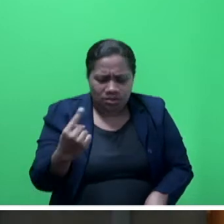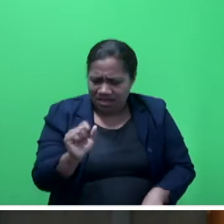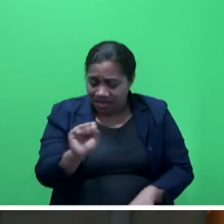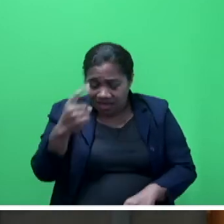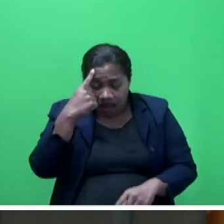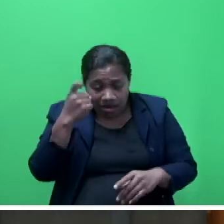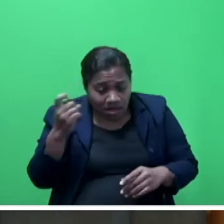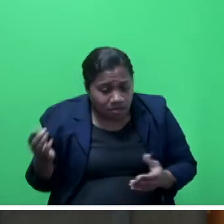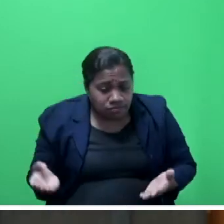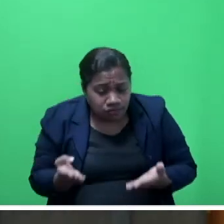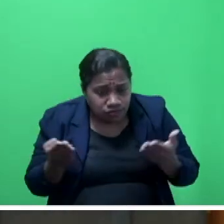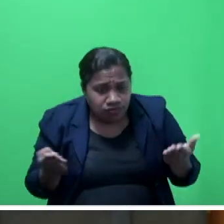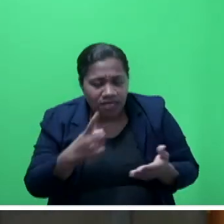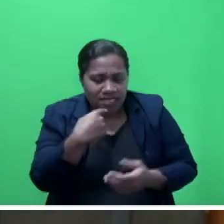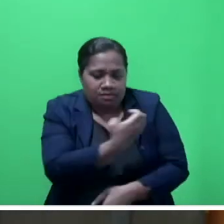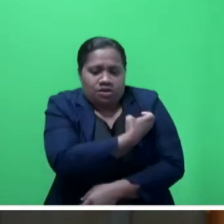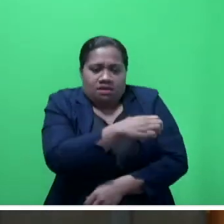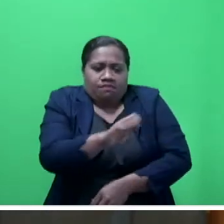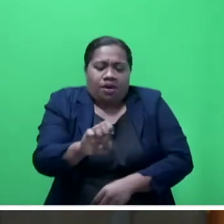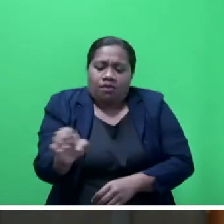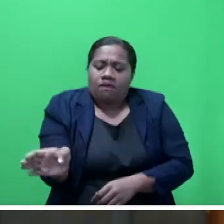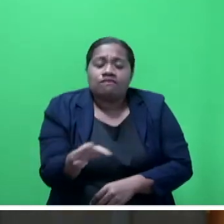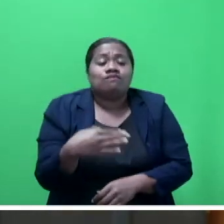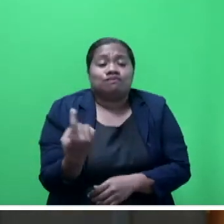to be empowered by all stakeholders.